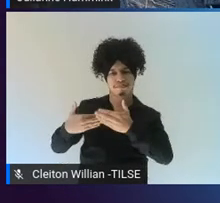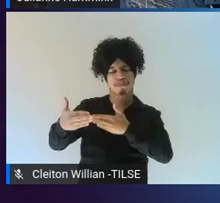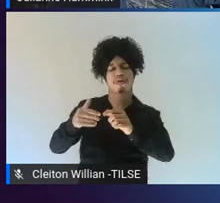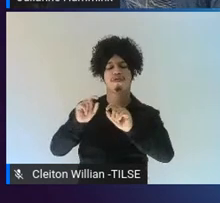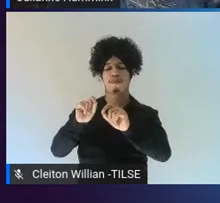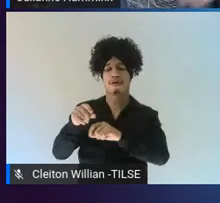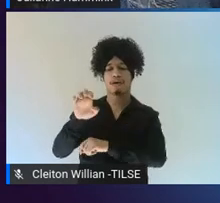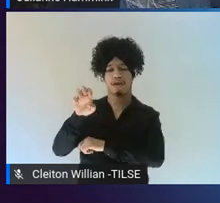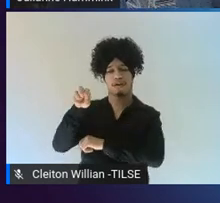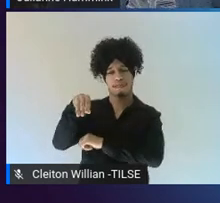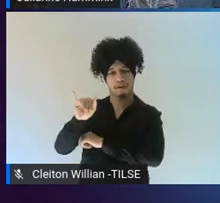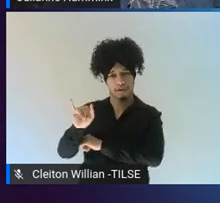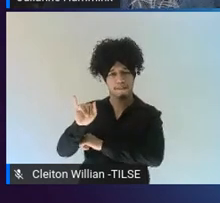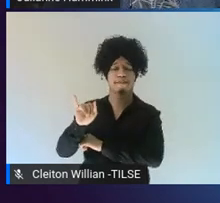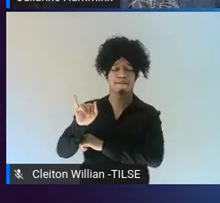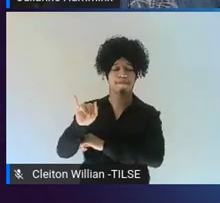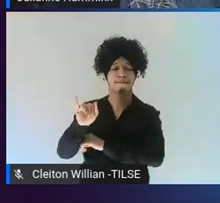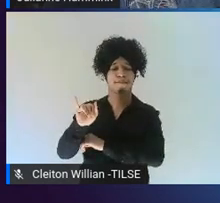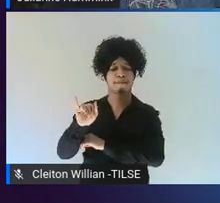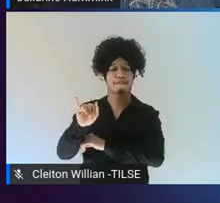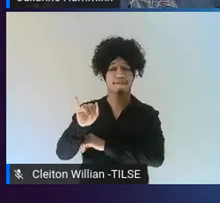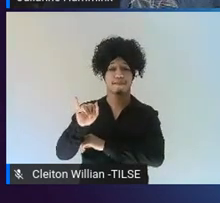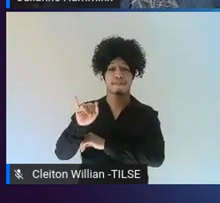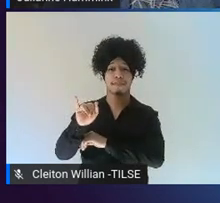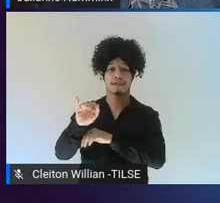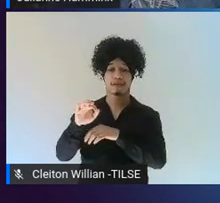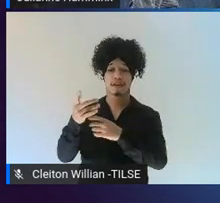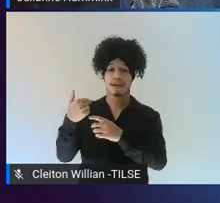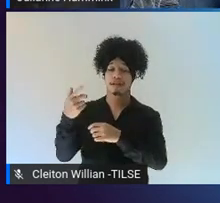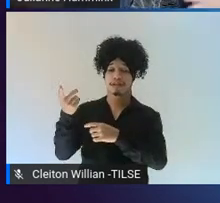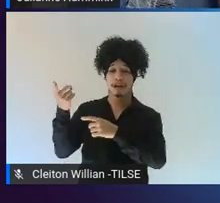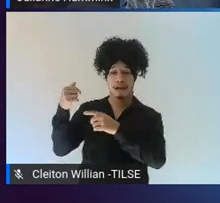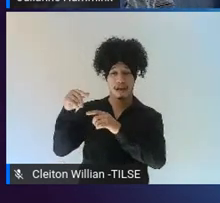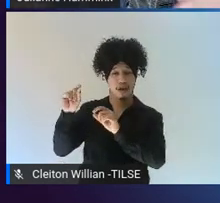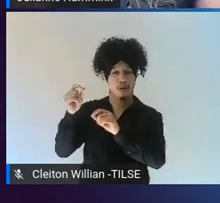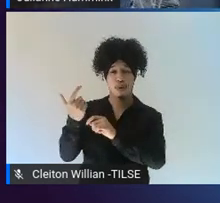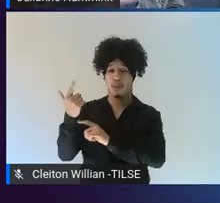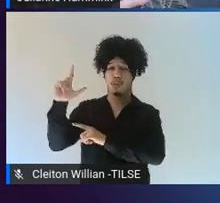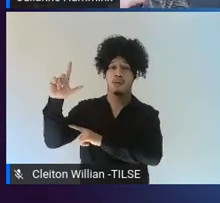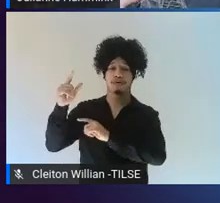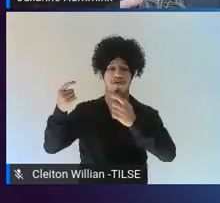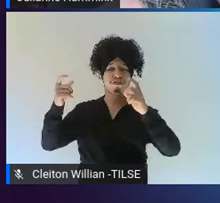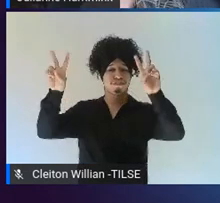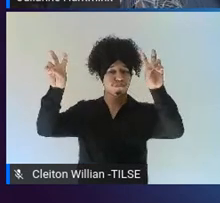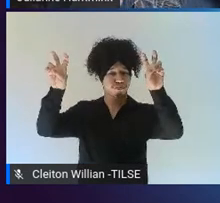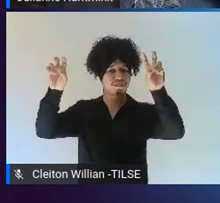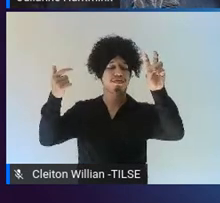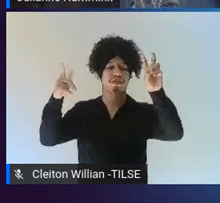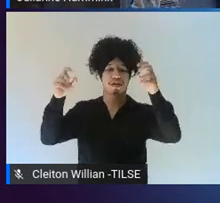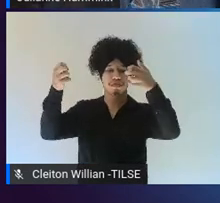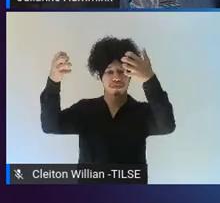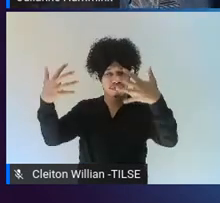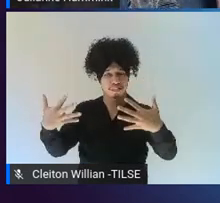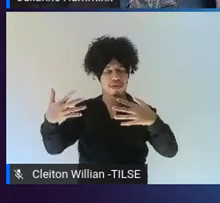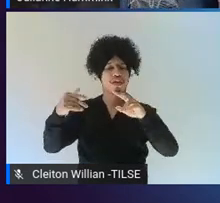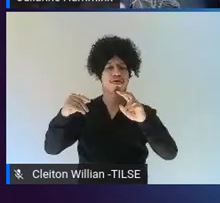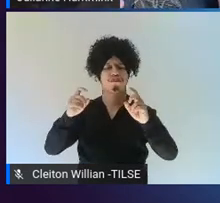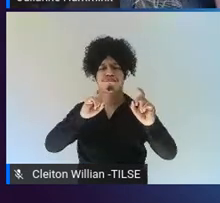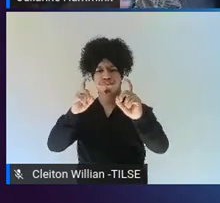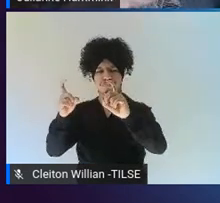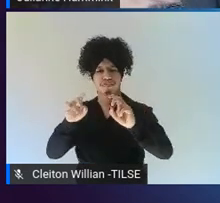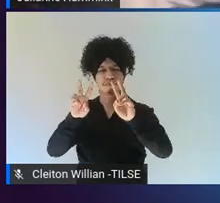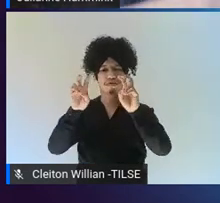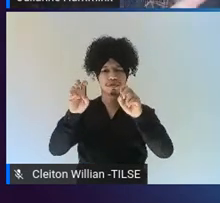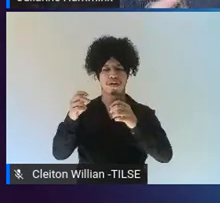this is another quotation that discusses the fuzziness of the descriptions. So, a lot of